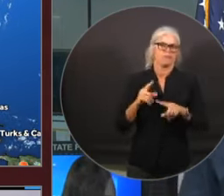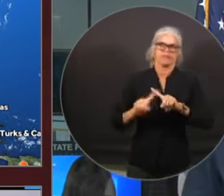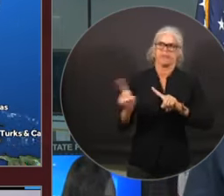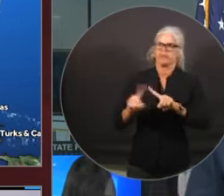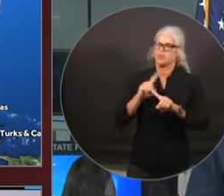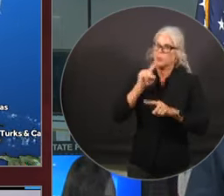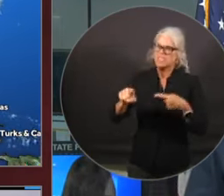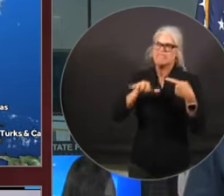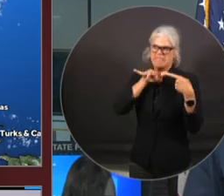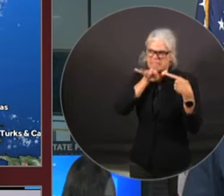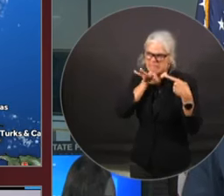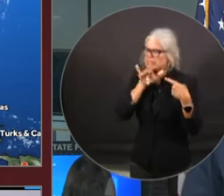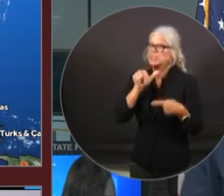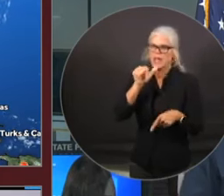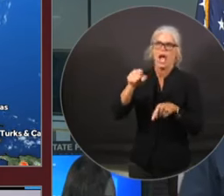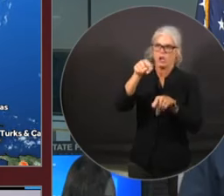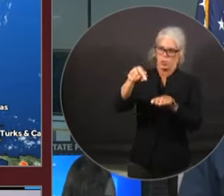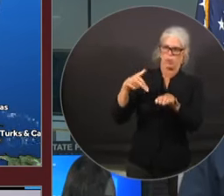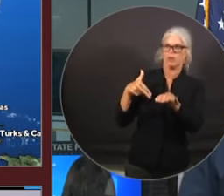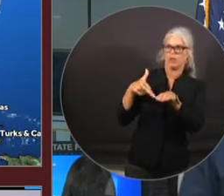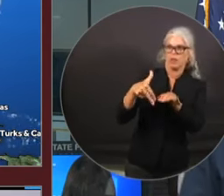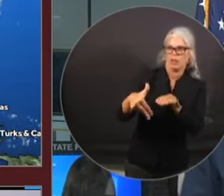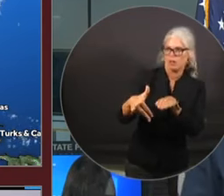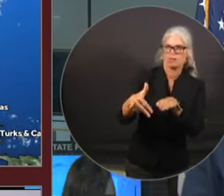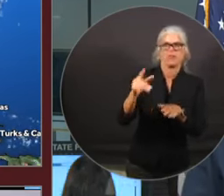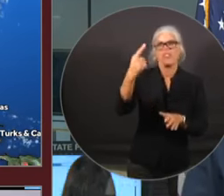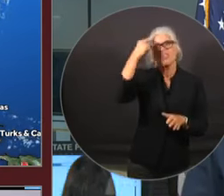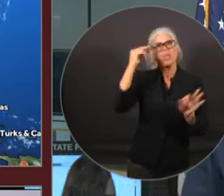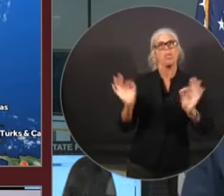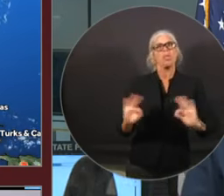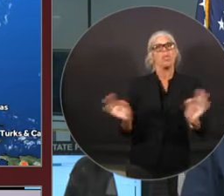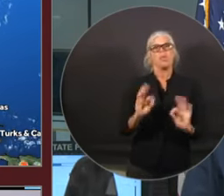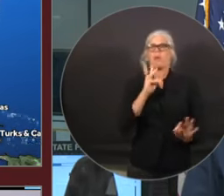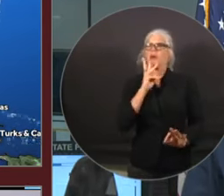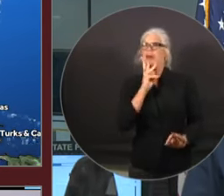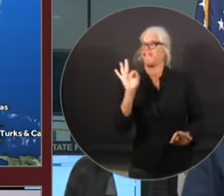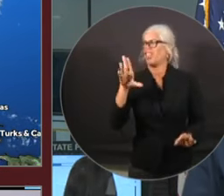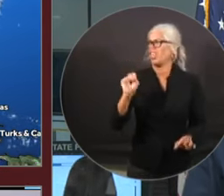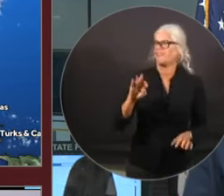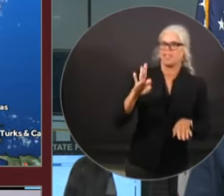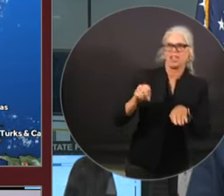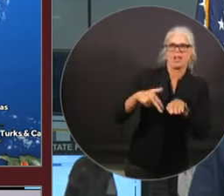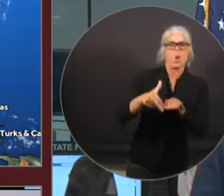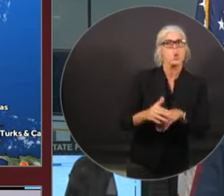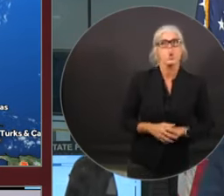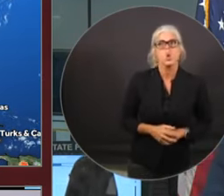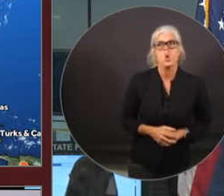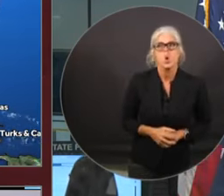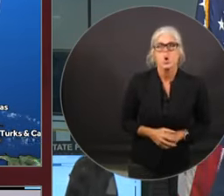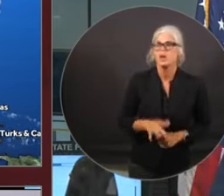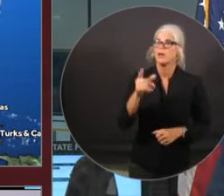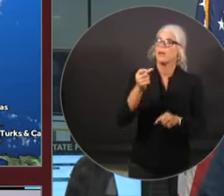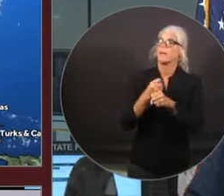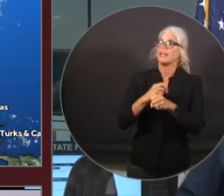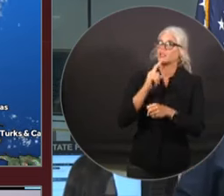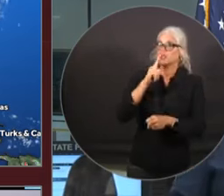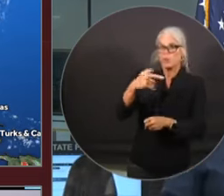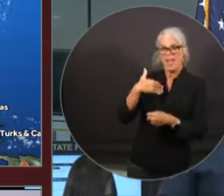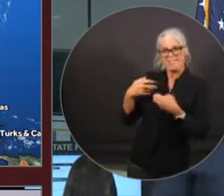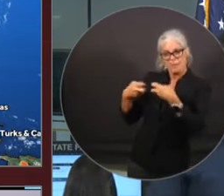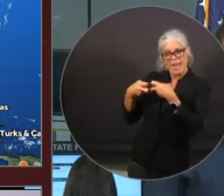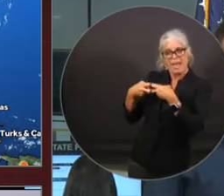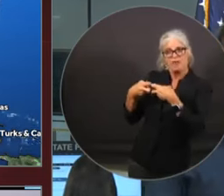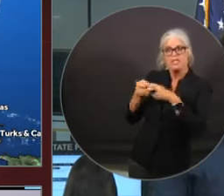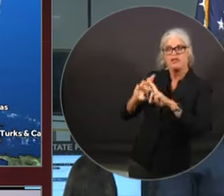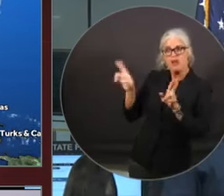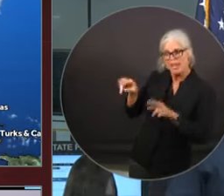messing around in those floodwaters. Make sure you have fresh batteries in your supply kit and a hand crank weather radio so you